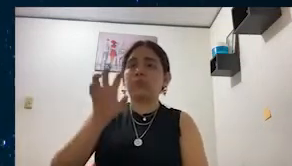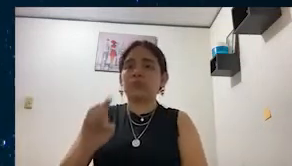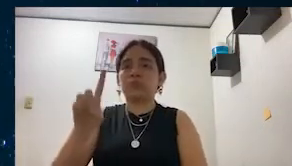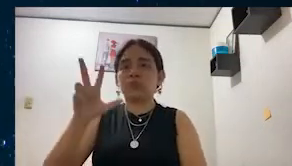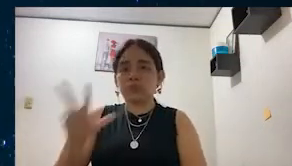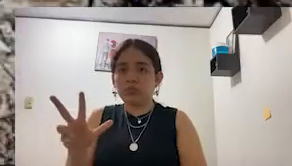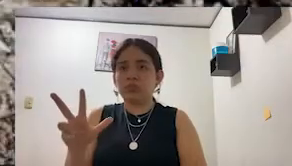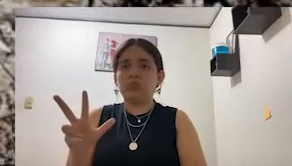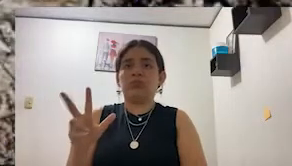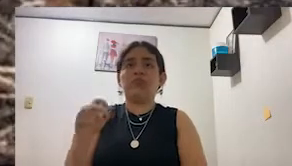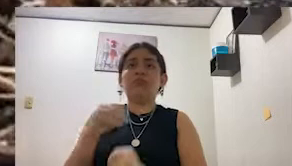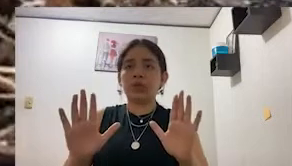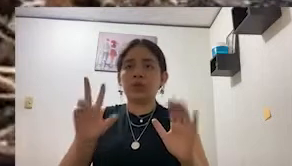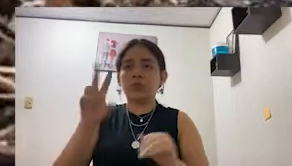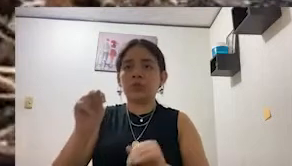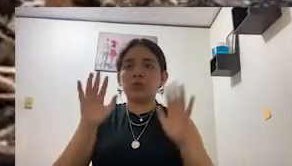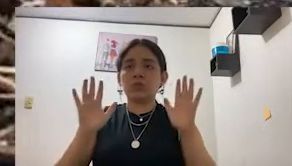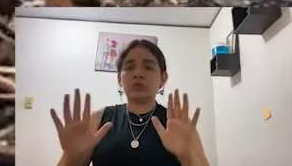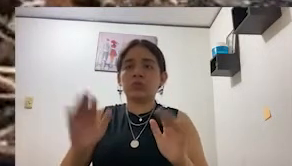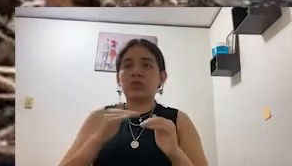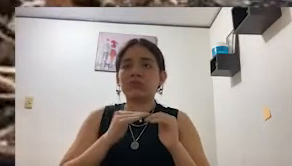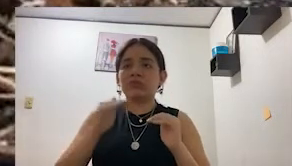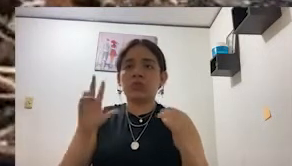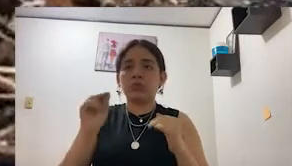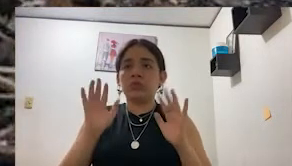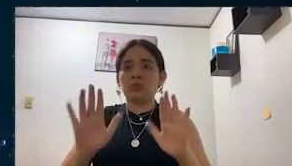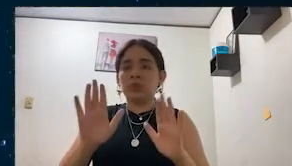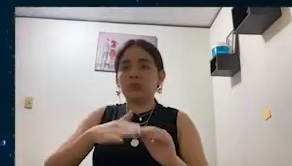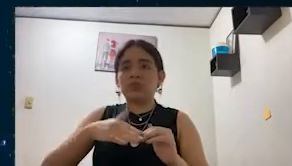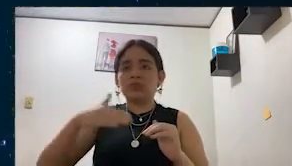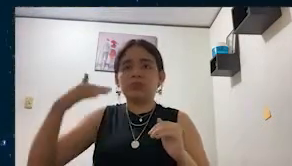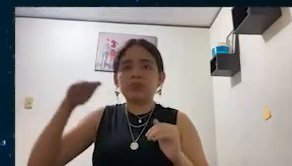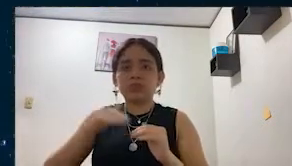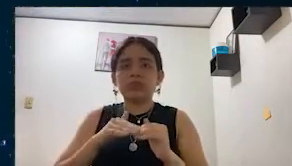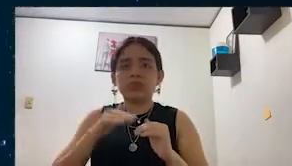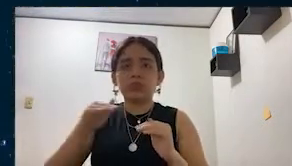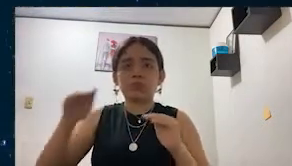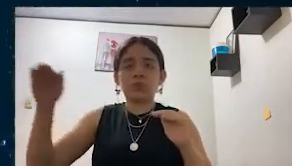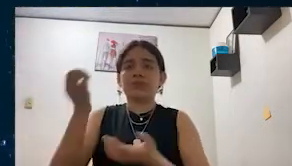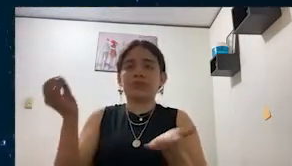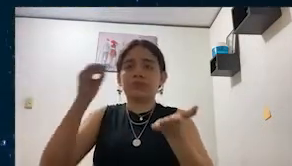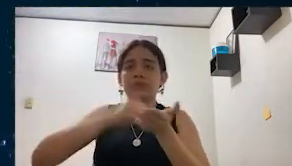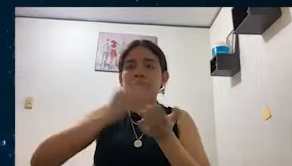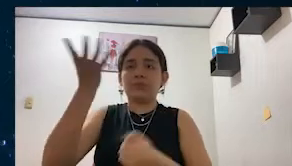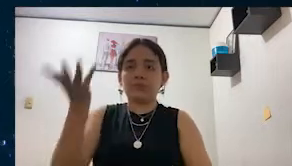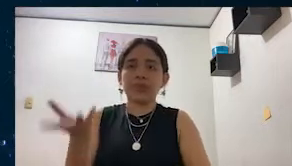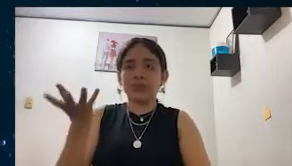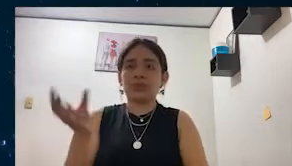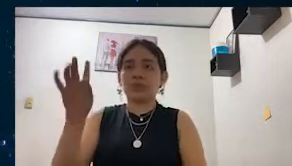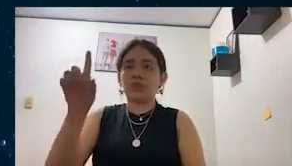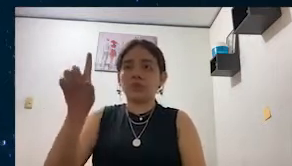daily, mainly affecting our rivers and seas. The worst thing is that it seems that nobody cares,